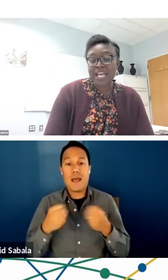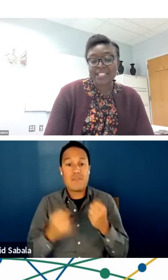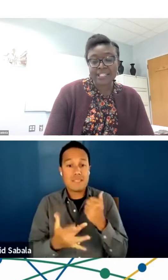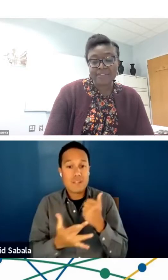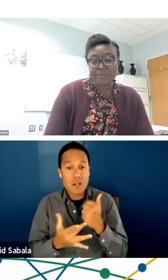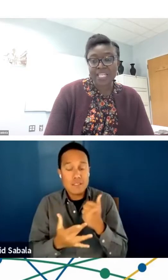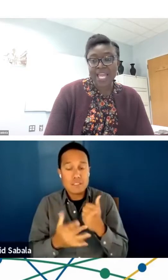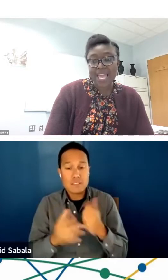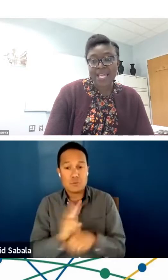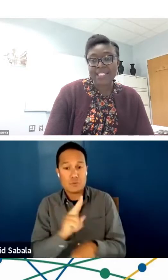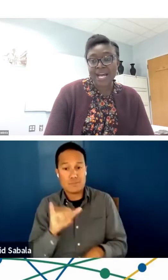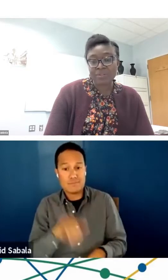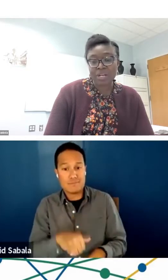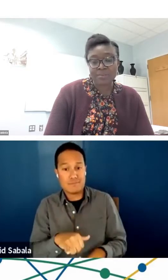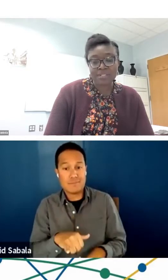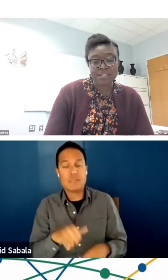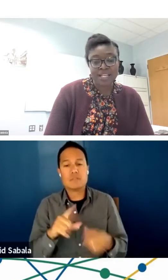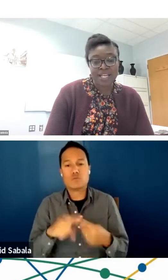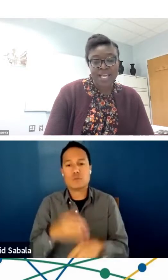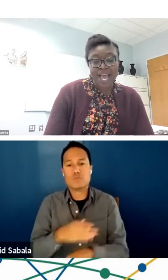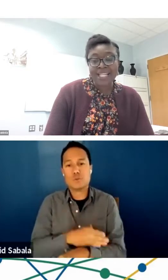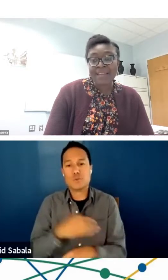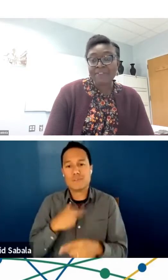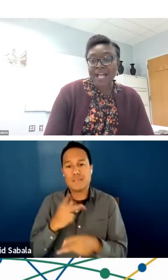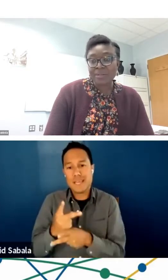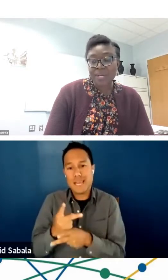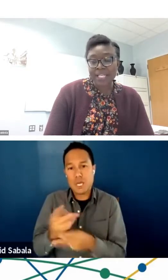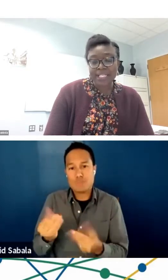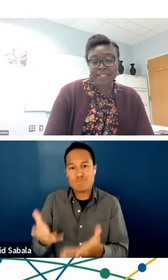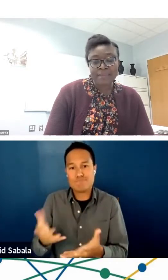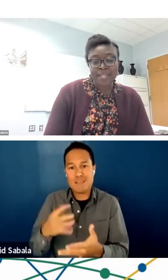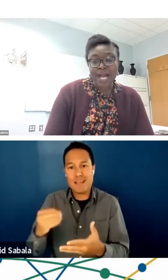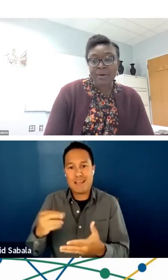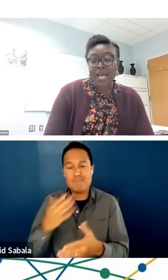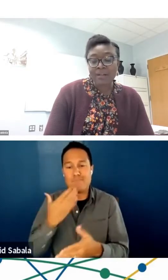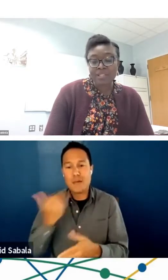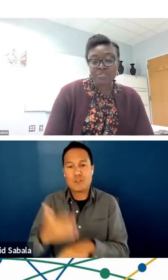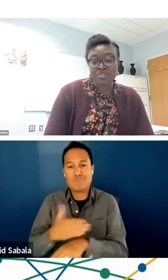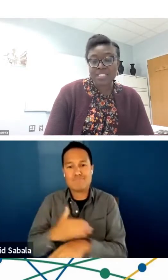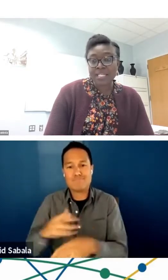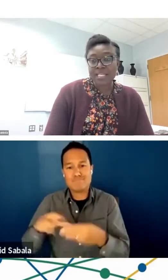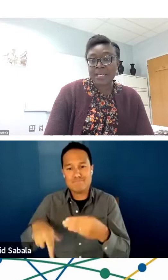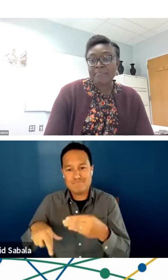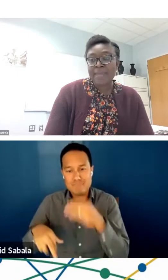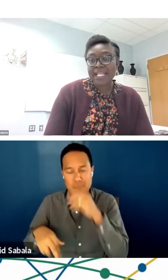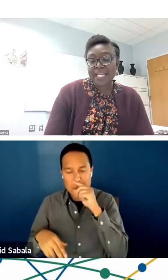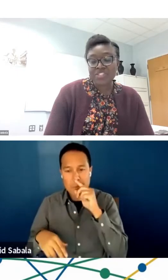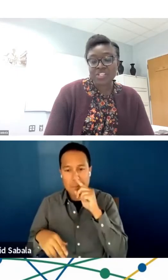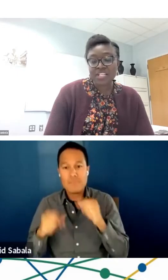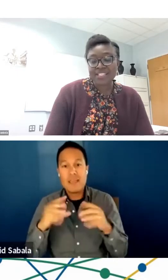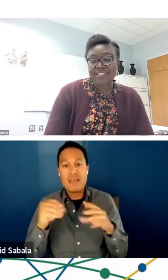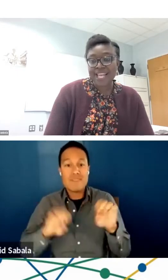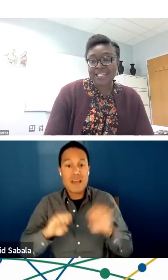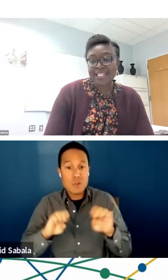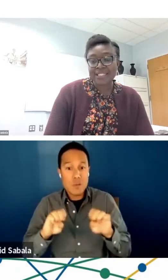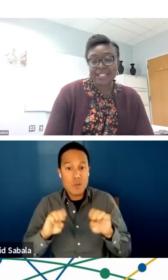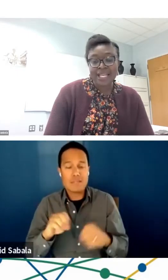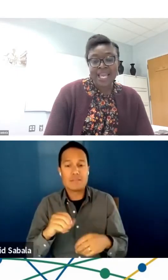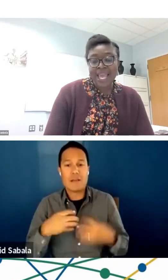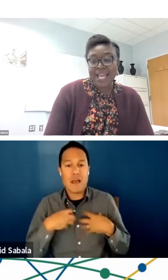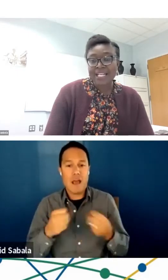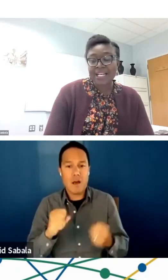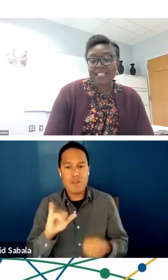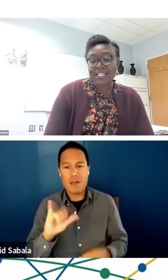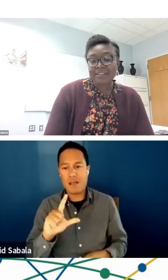improve care delivery and outcomes, and evaluating our health literacy, medication understanding,